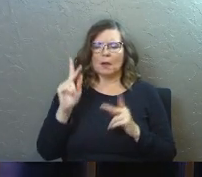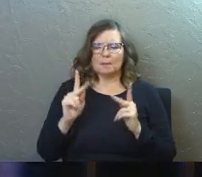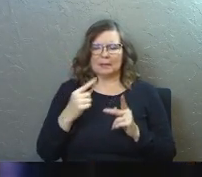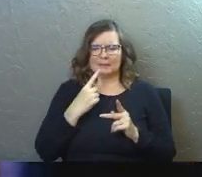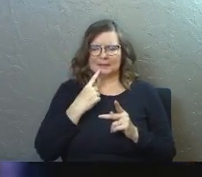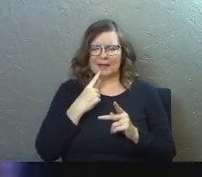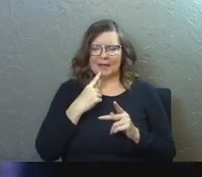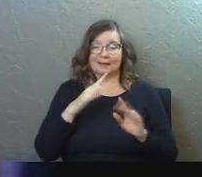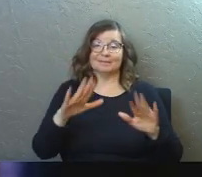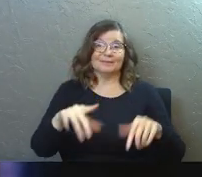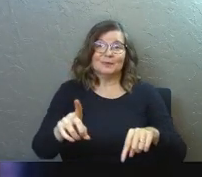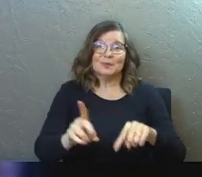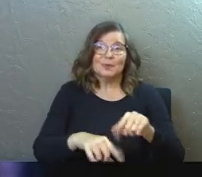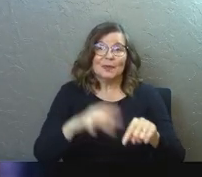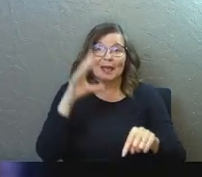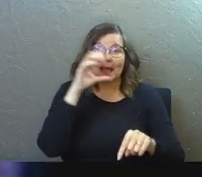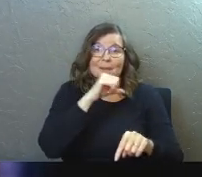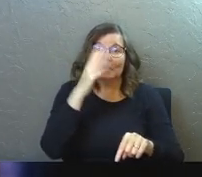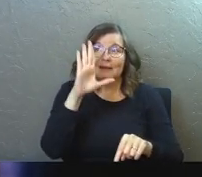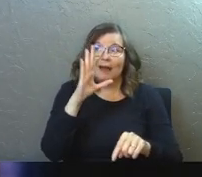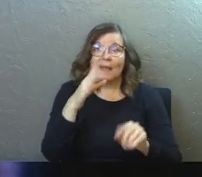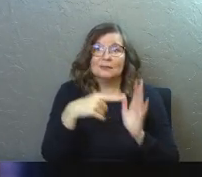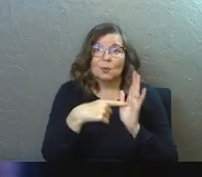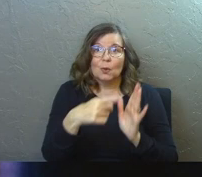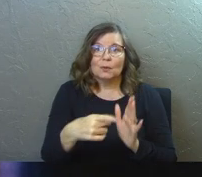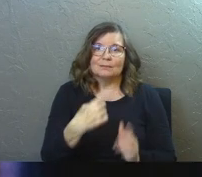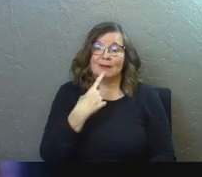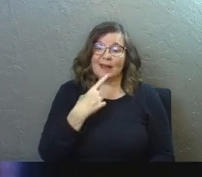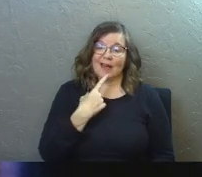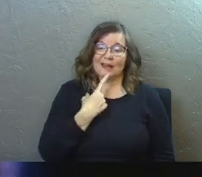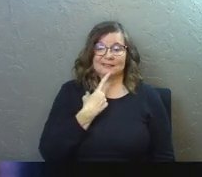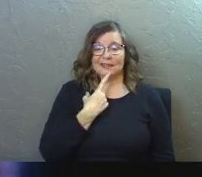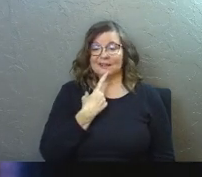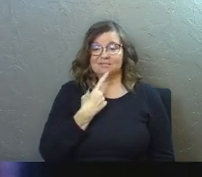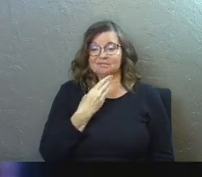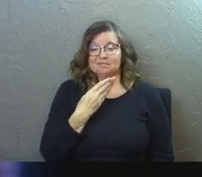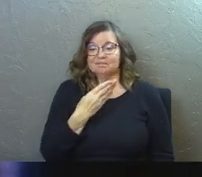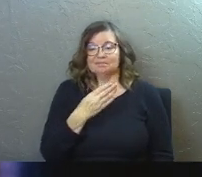cannot miss what God has for you? I call bull crud,